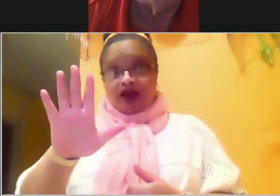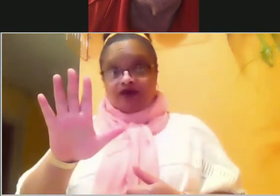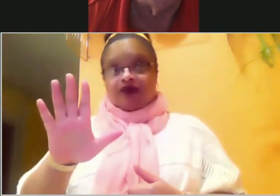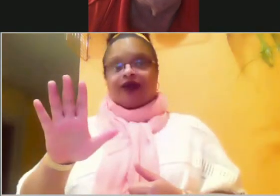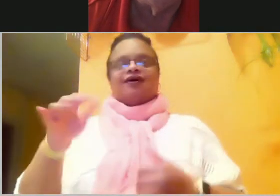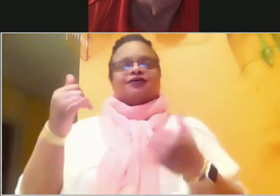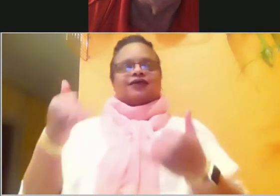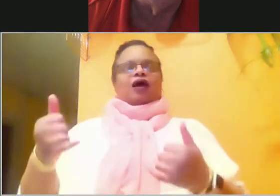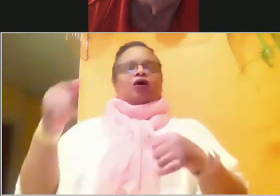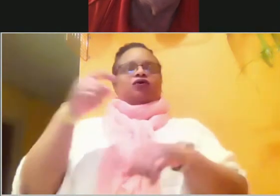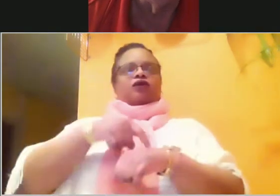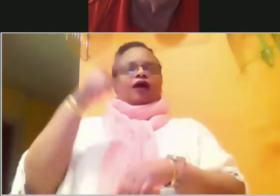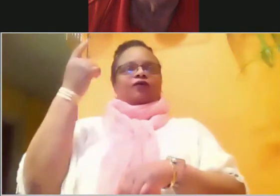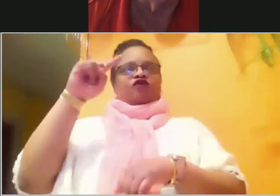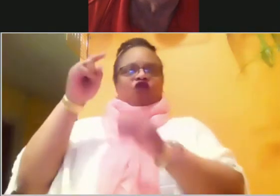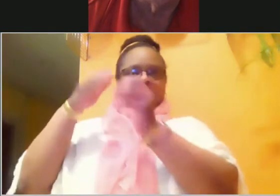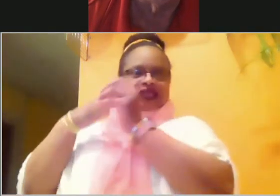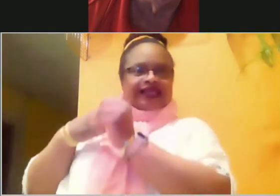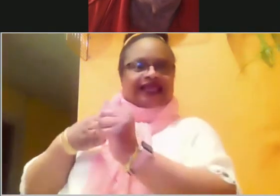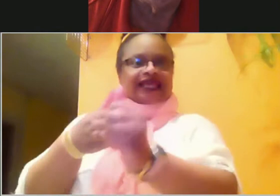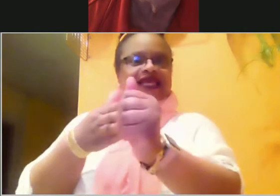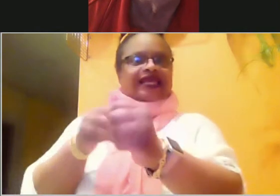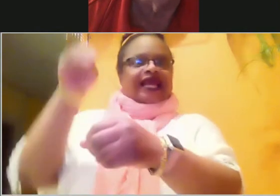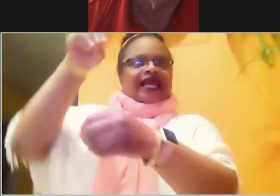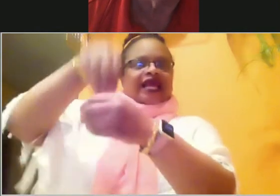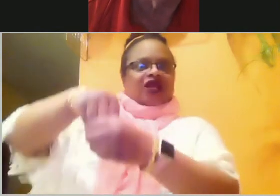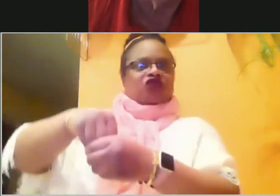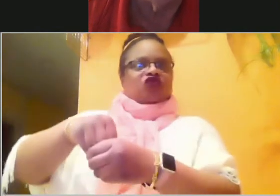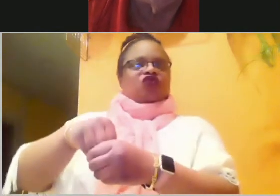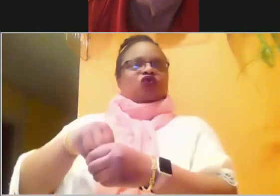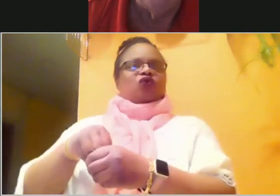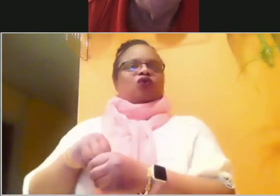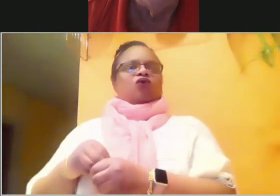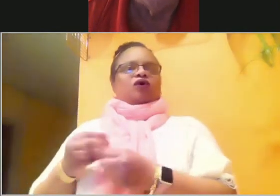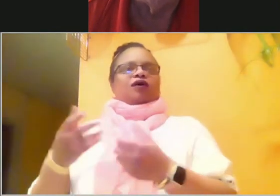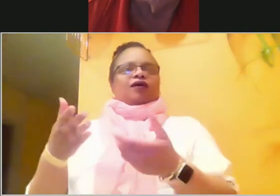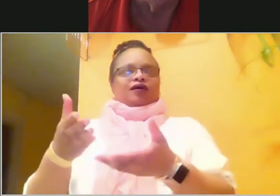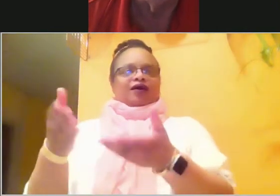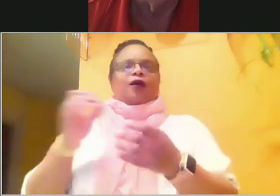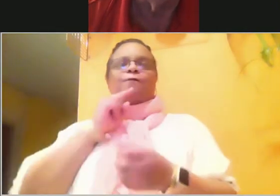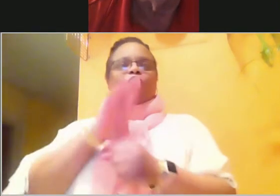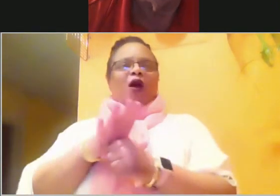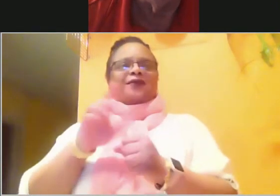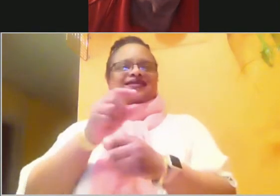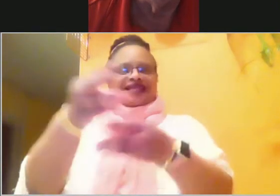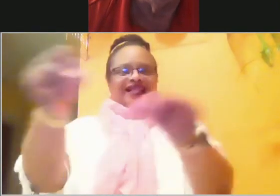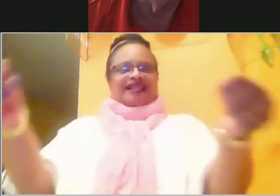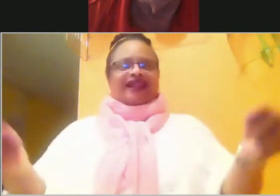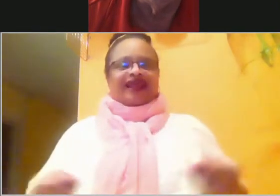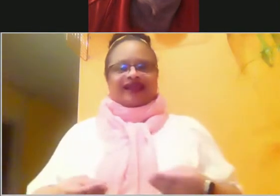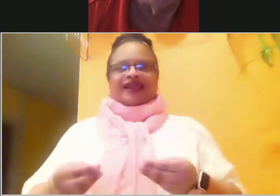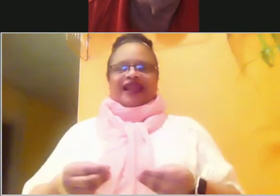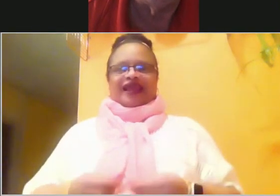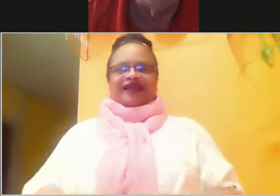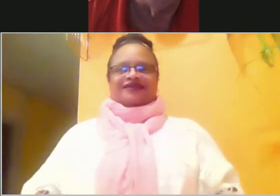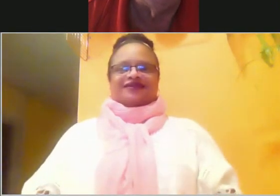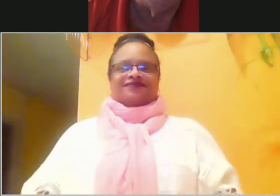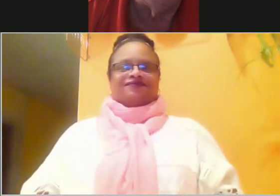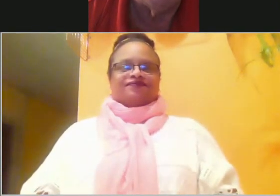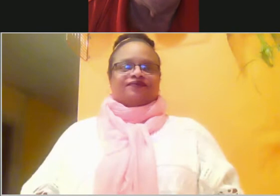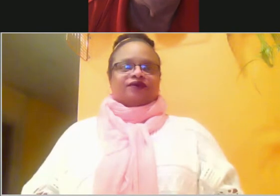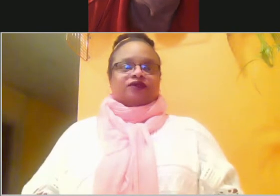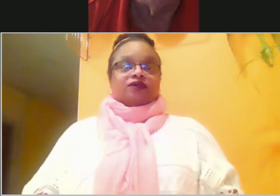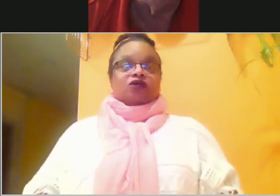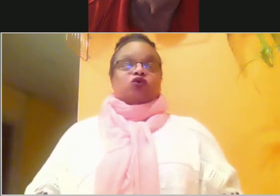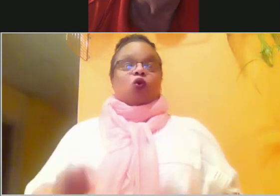their fathers wandered in the wilderness, but their children and their grandchildren are coming into the promised land. So here he is at the age